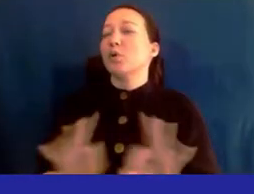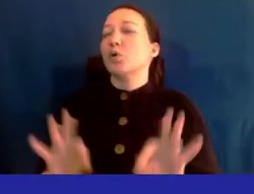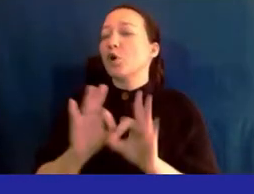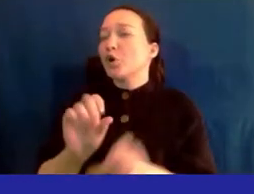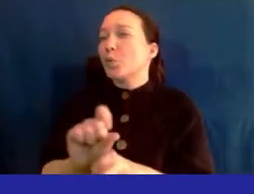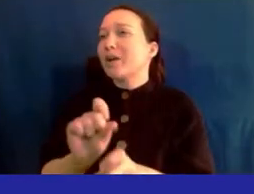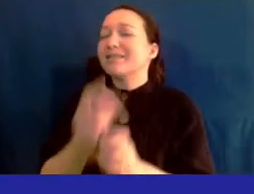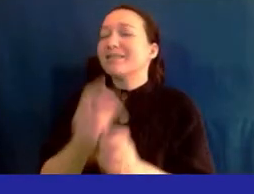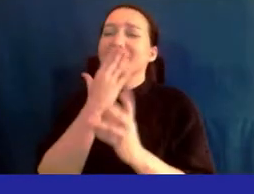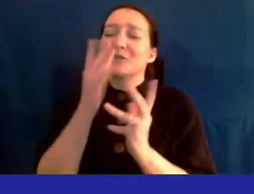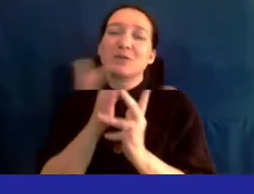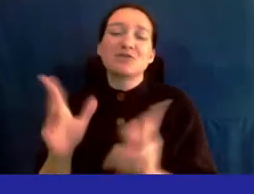so much to everyone for being here today